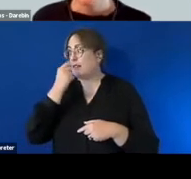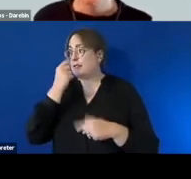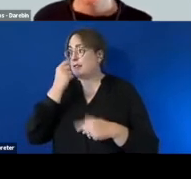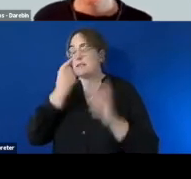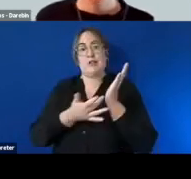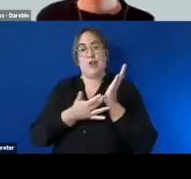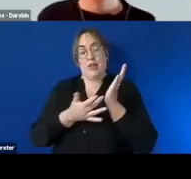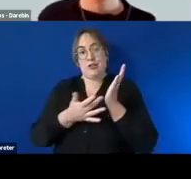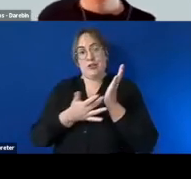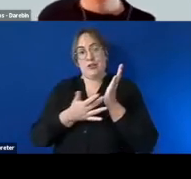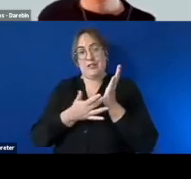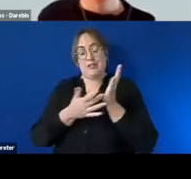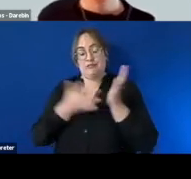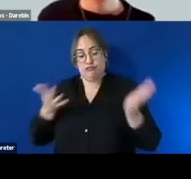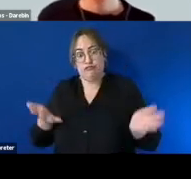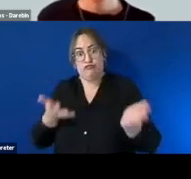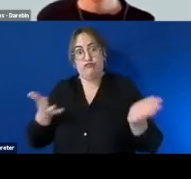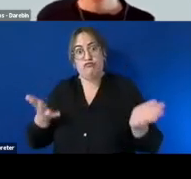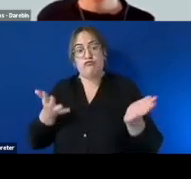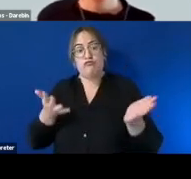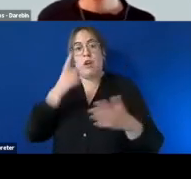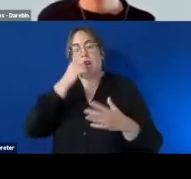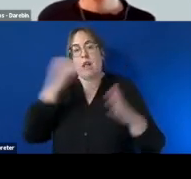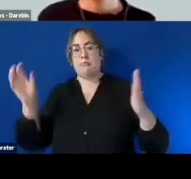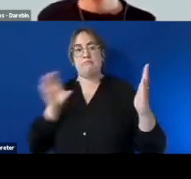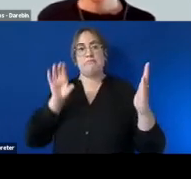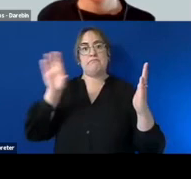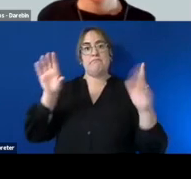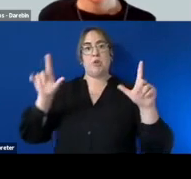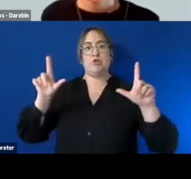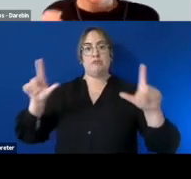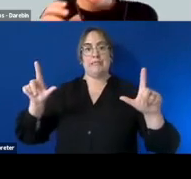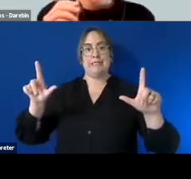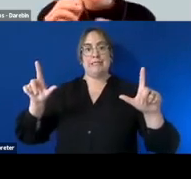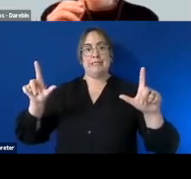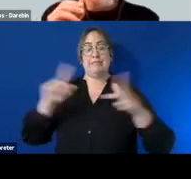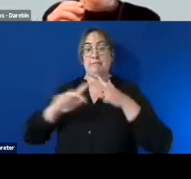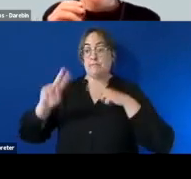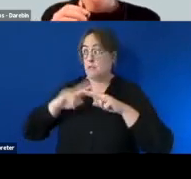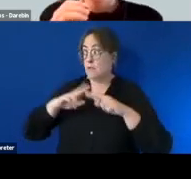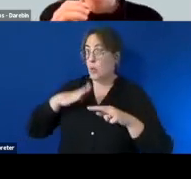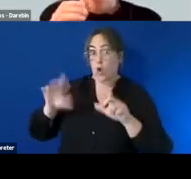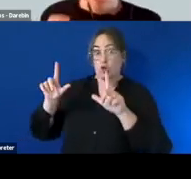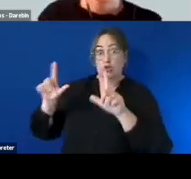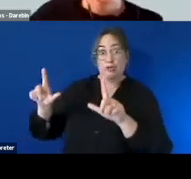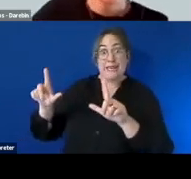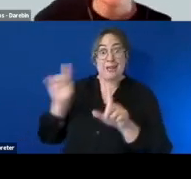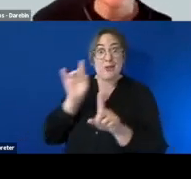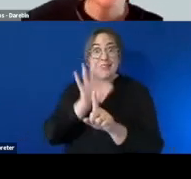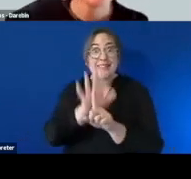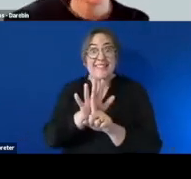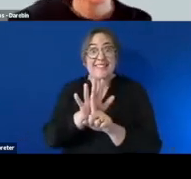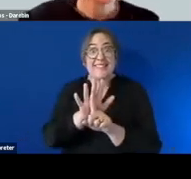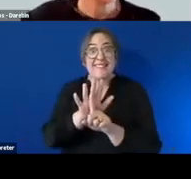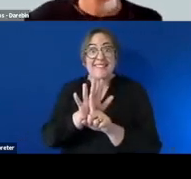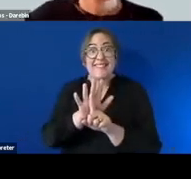to actually promote people onto the screen um so if you've got a burning desire to appear on the screen uh along with the rest of our